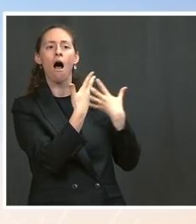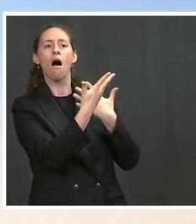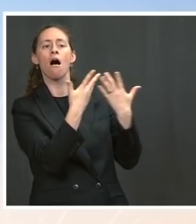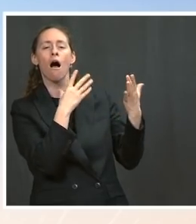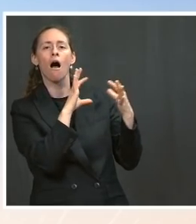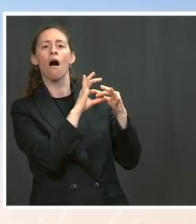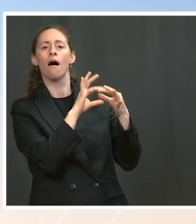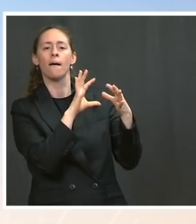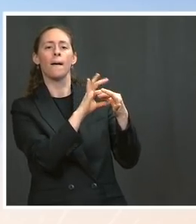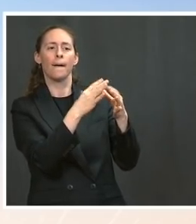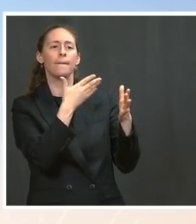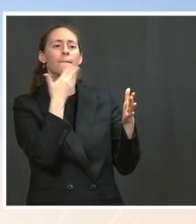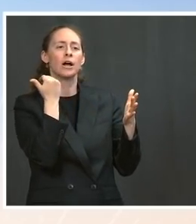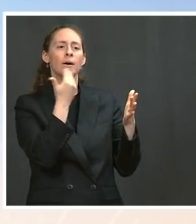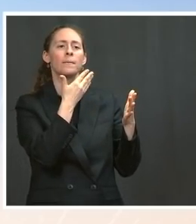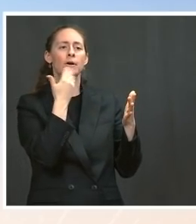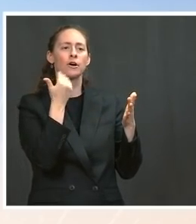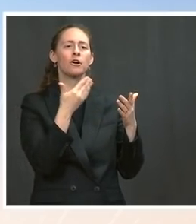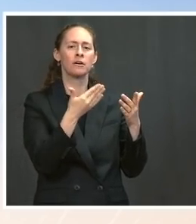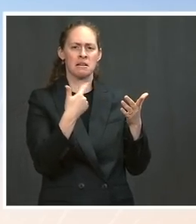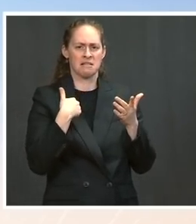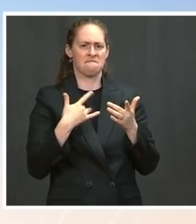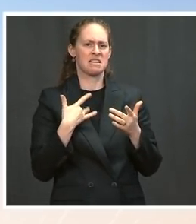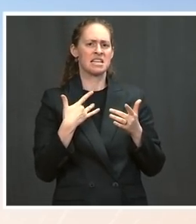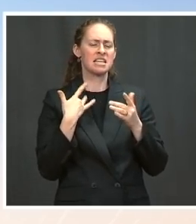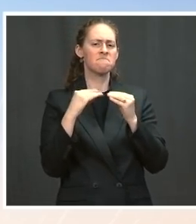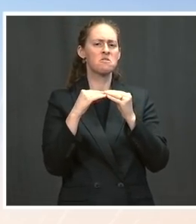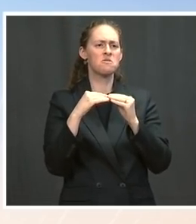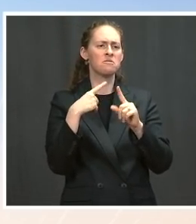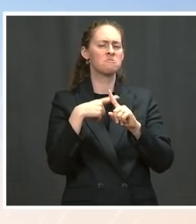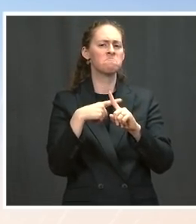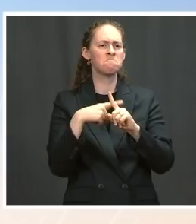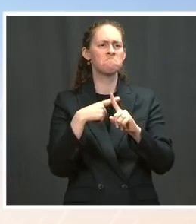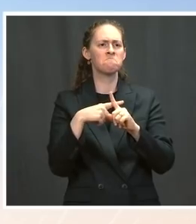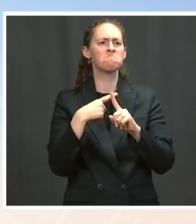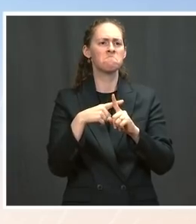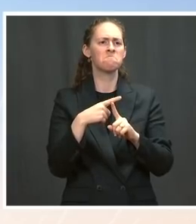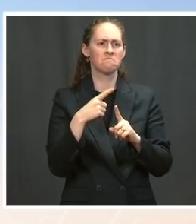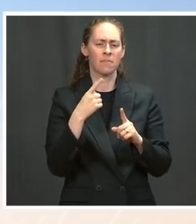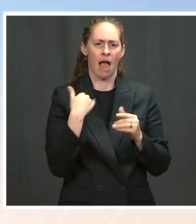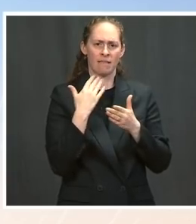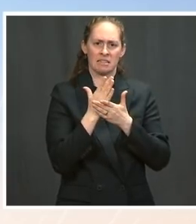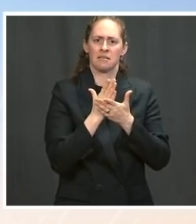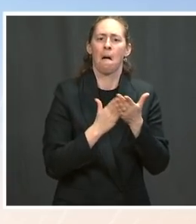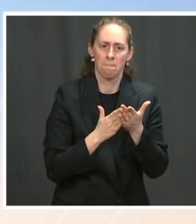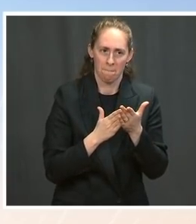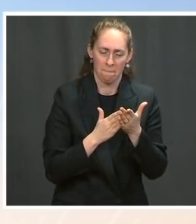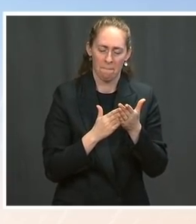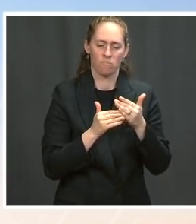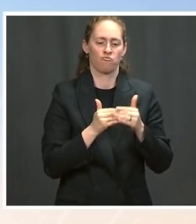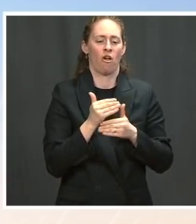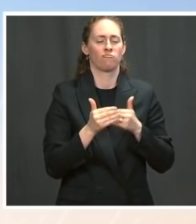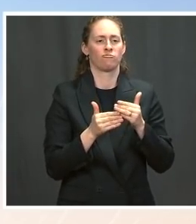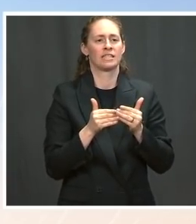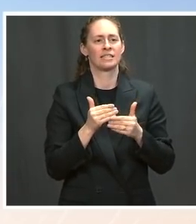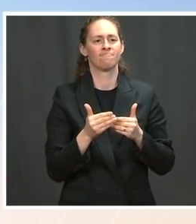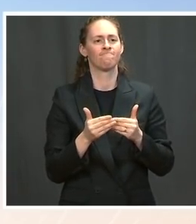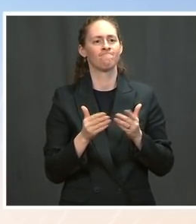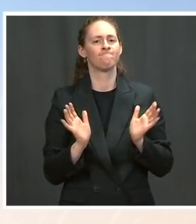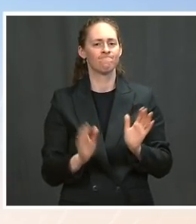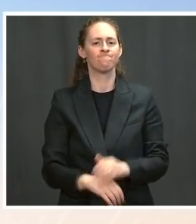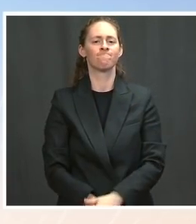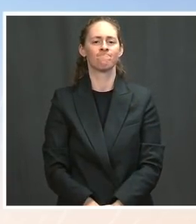channels with the Iranians. Some progress has been made, and we have a better idea of what we need to do